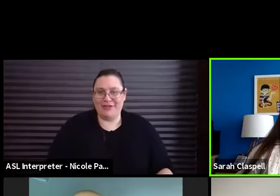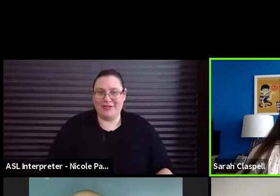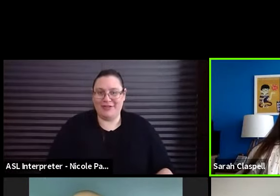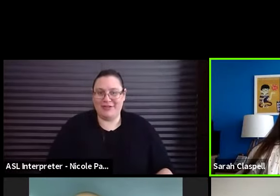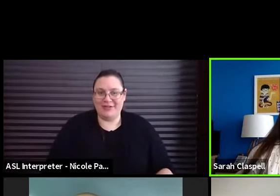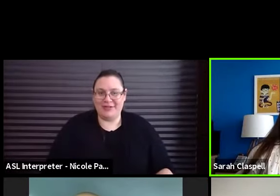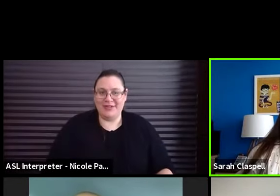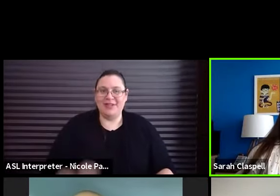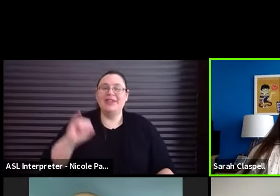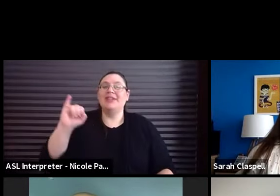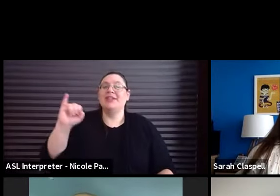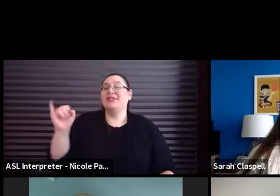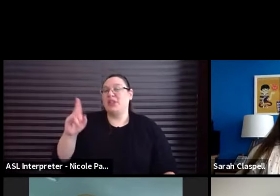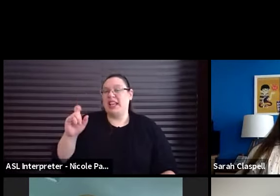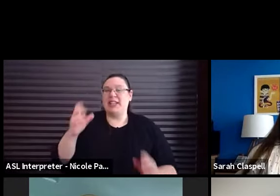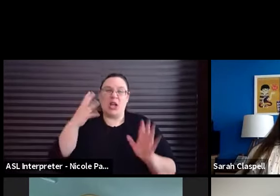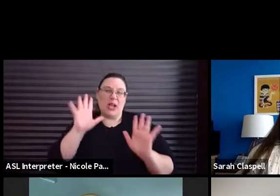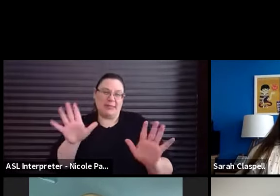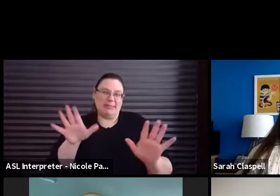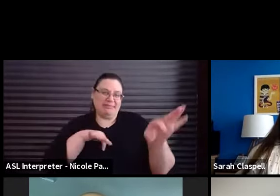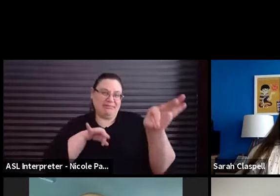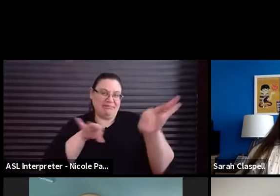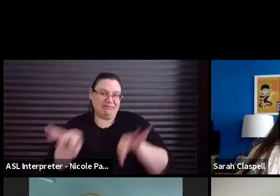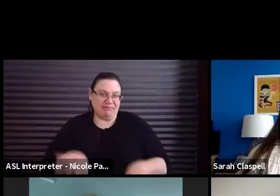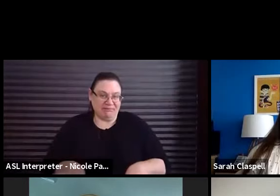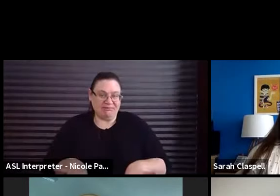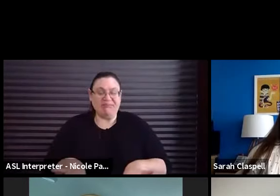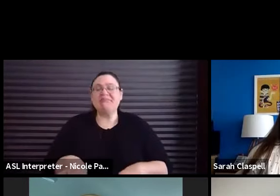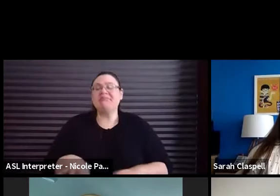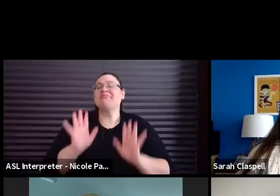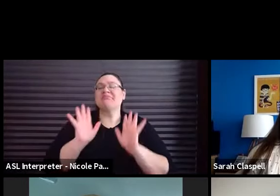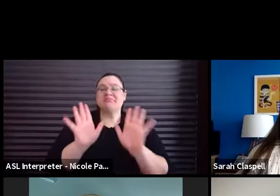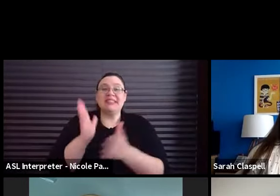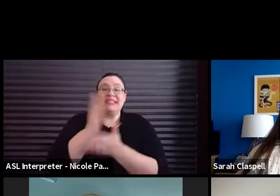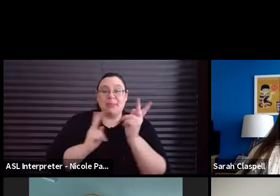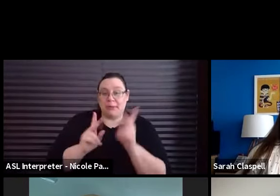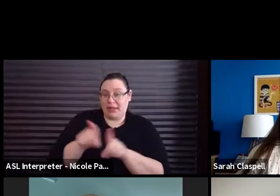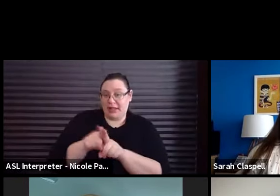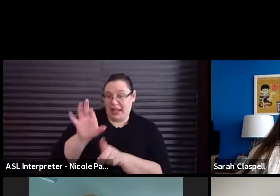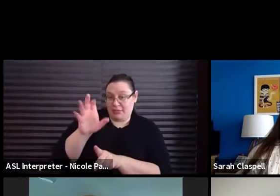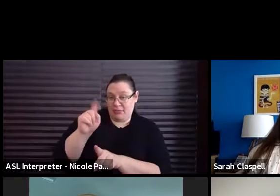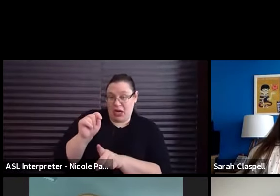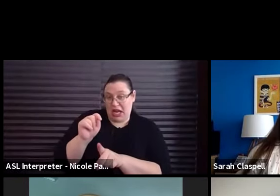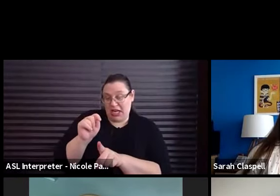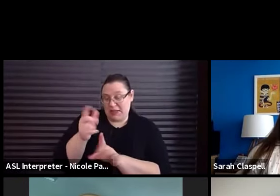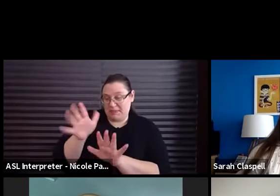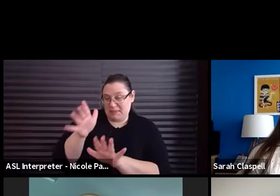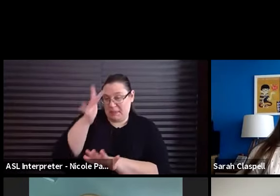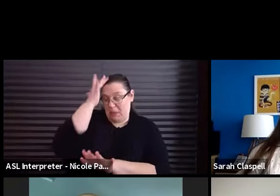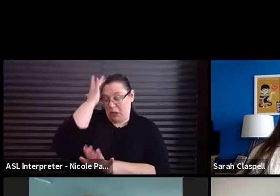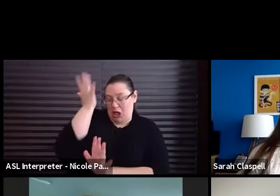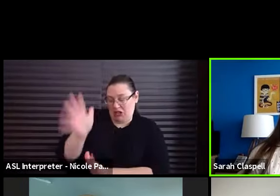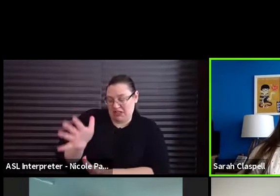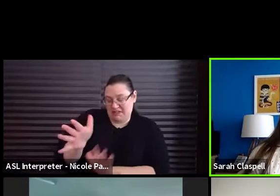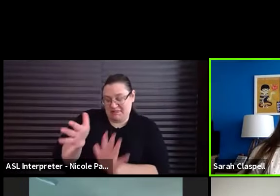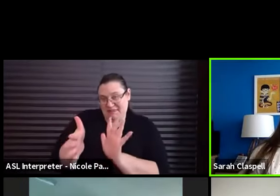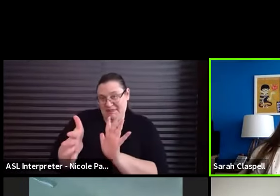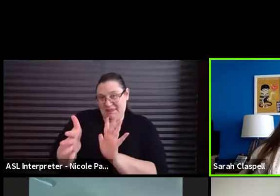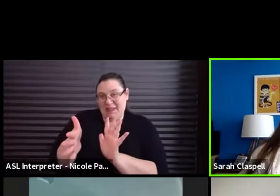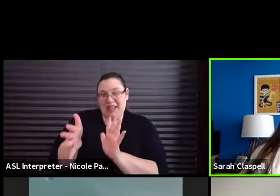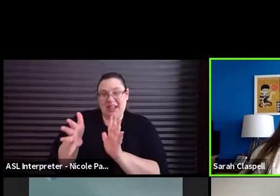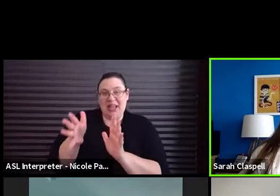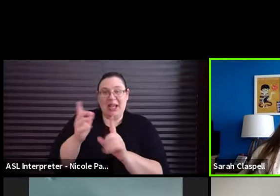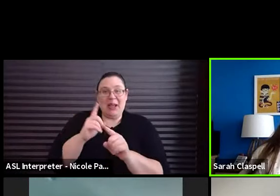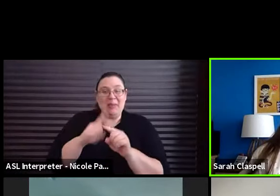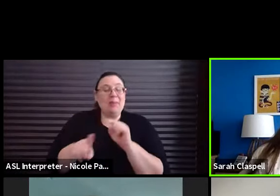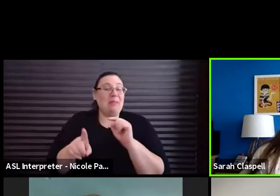So here's the thing. I mean, some people like Brent are somewhat bald, but you know, I'm just going